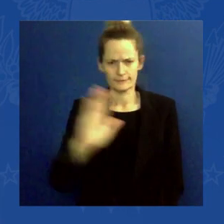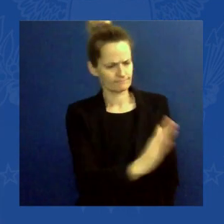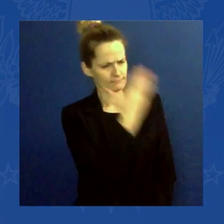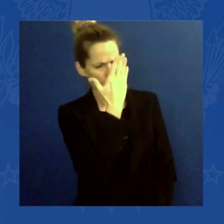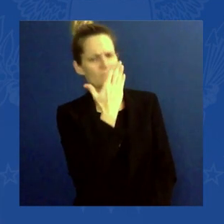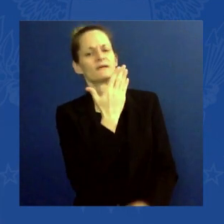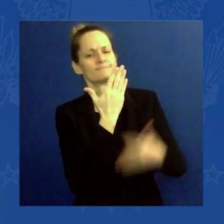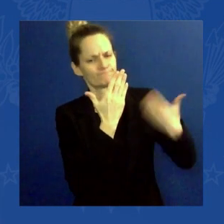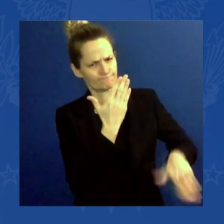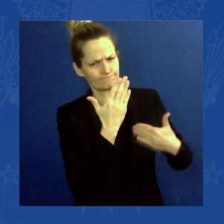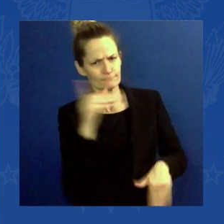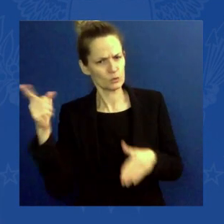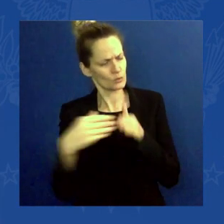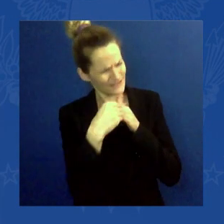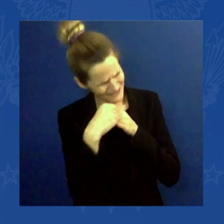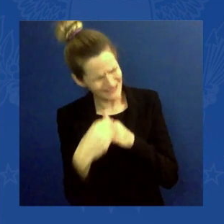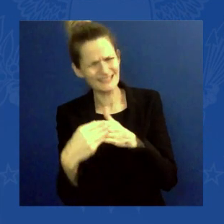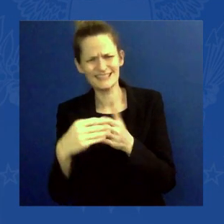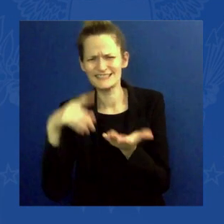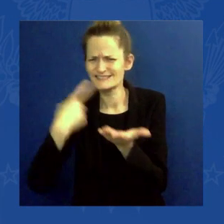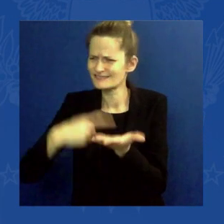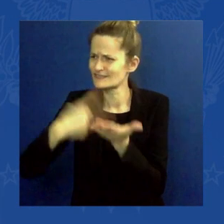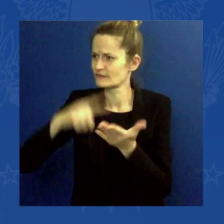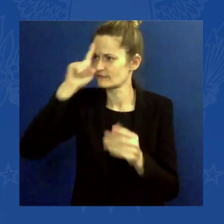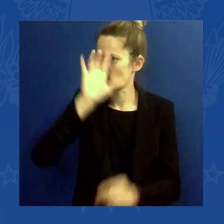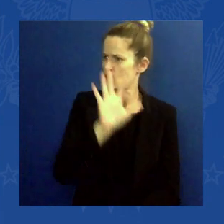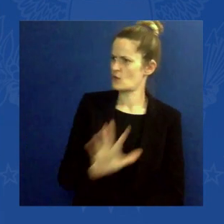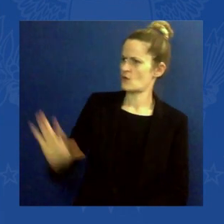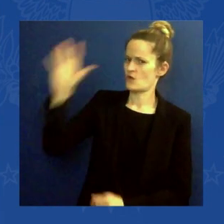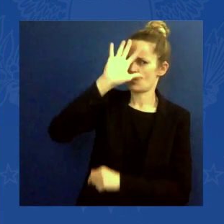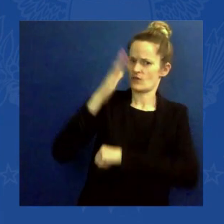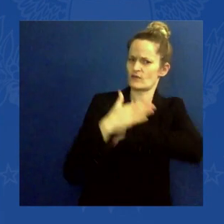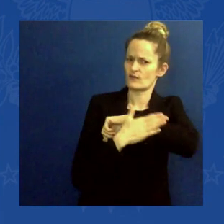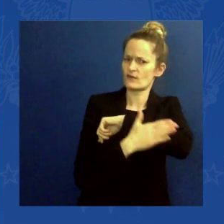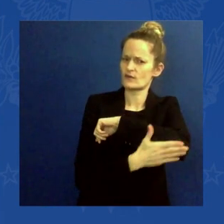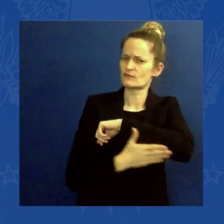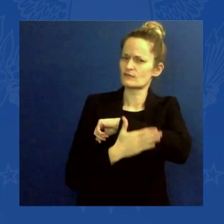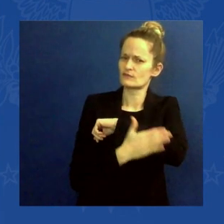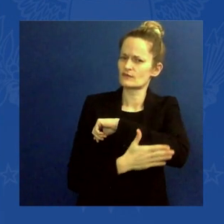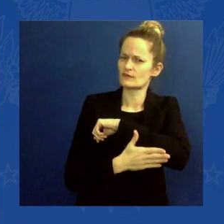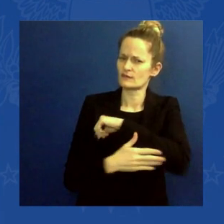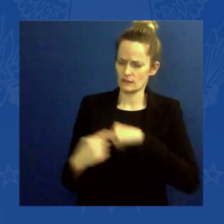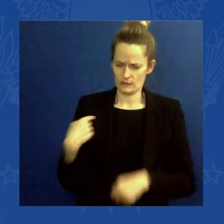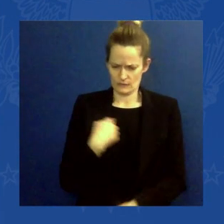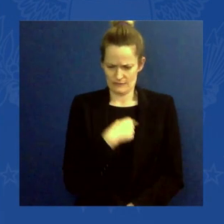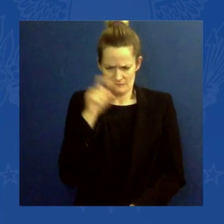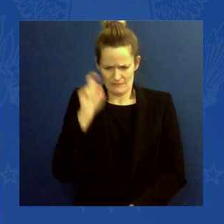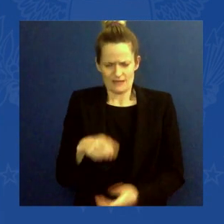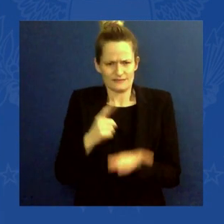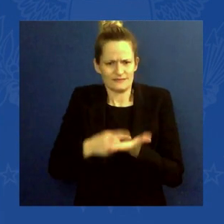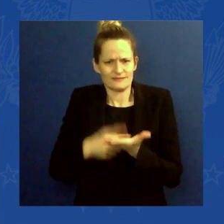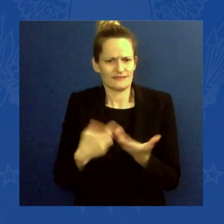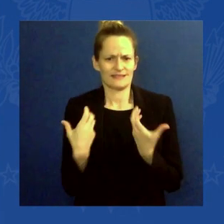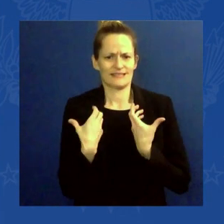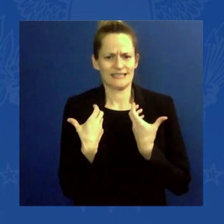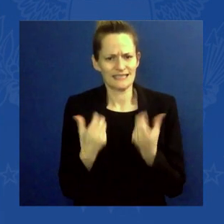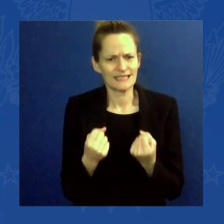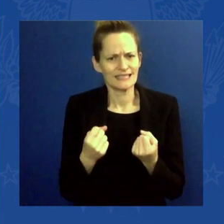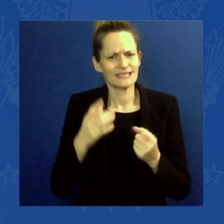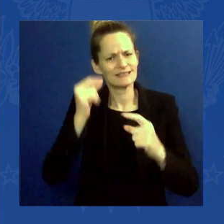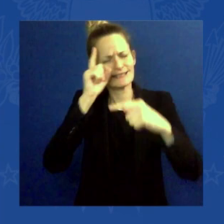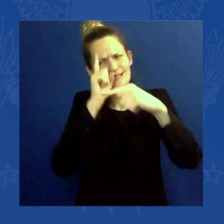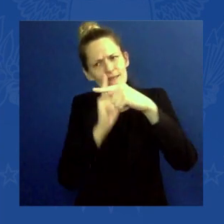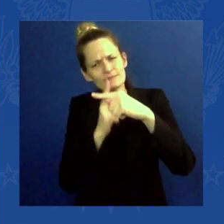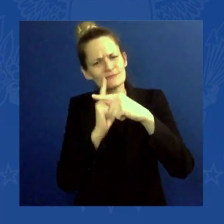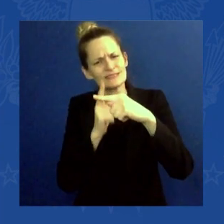around resiliency and around painting an optimistic picture of the future as we